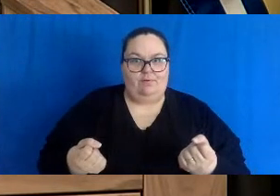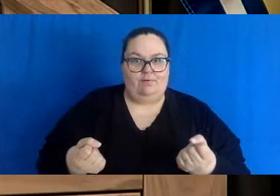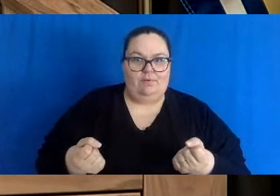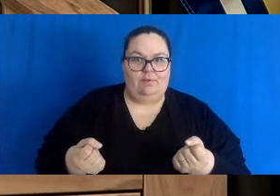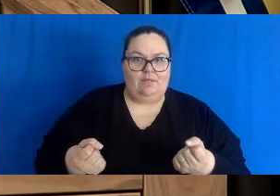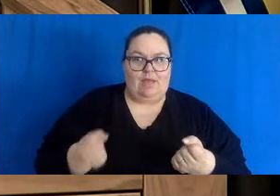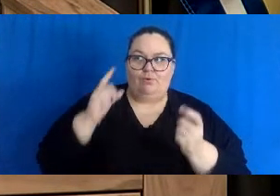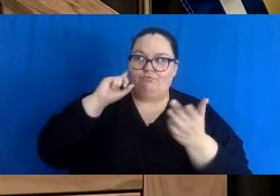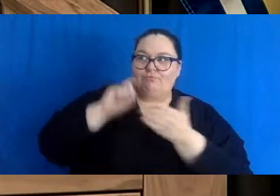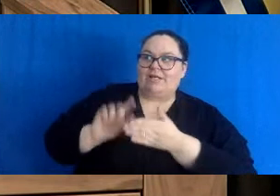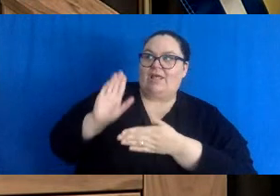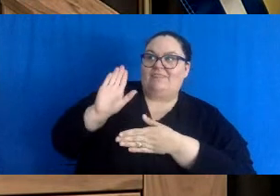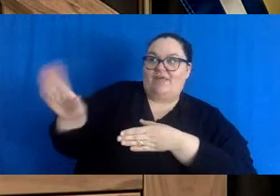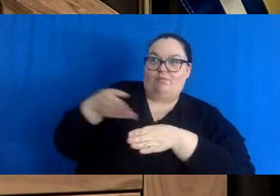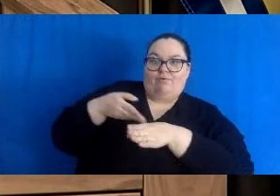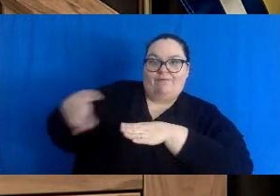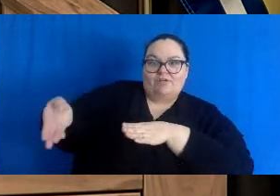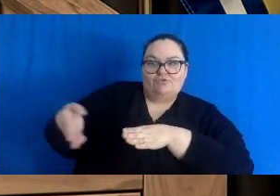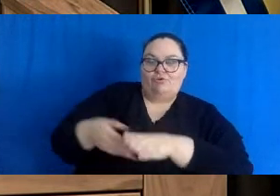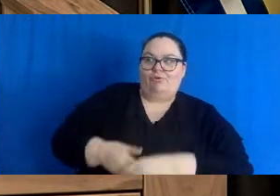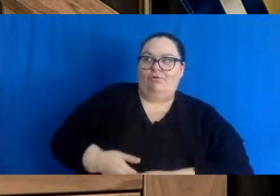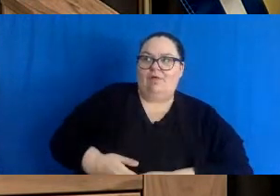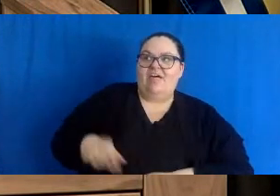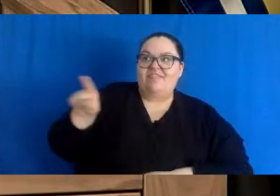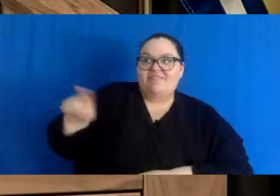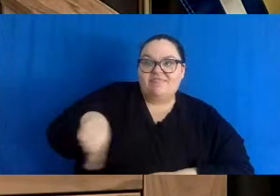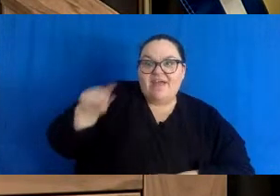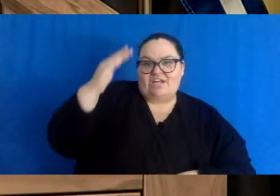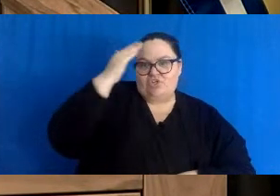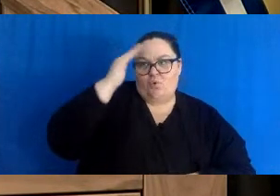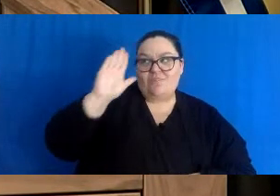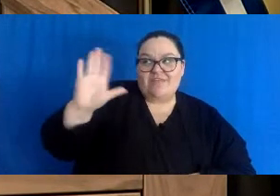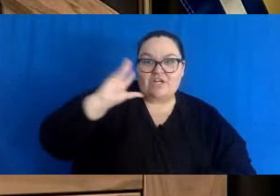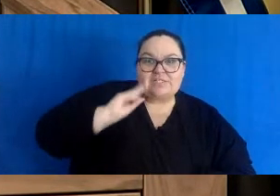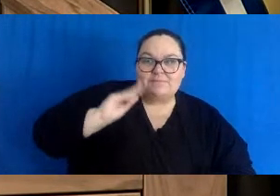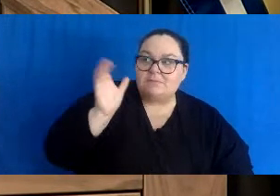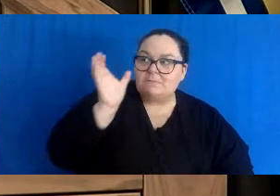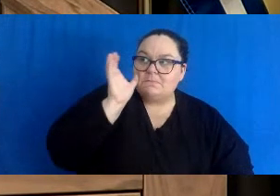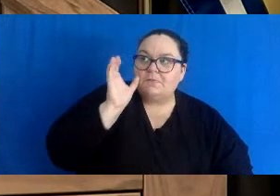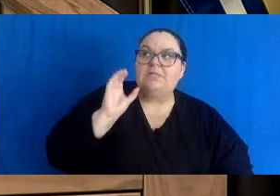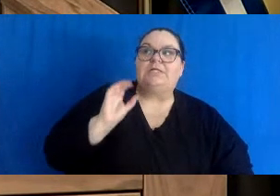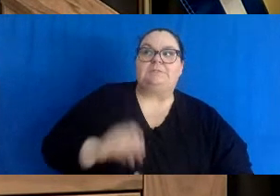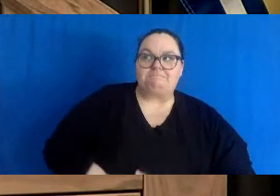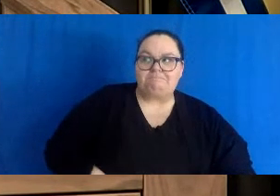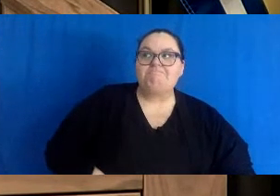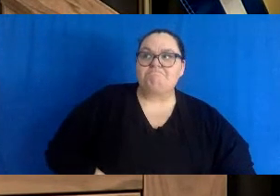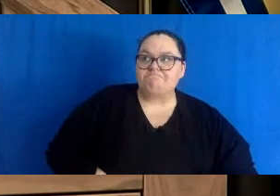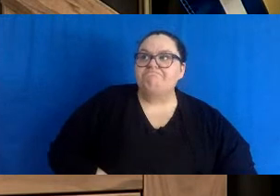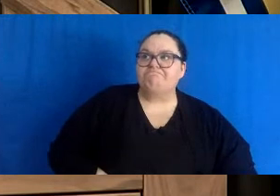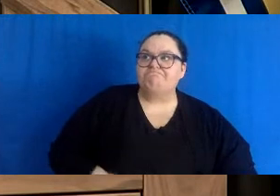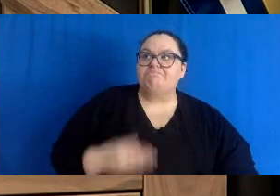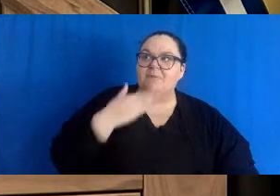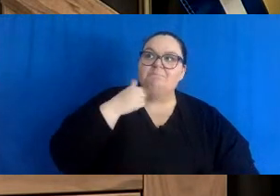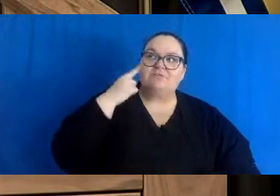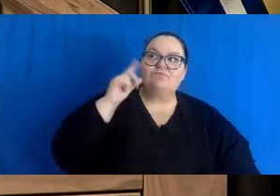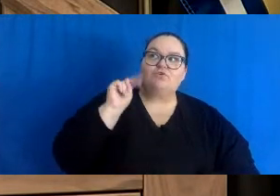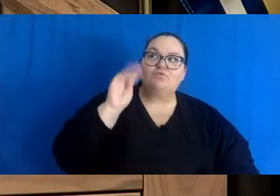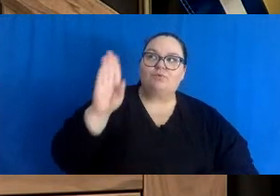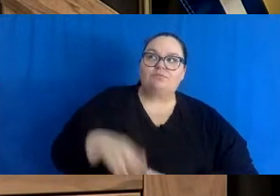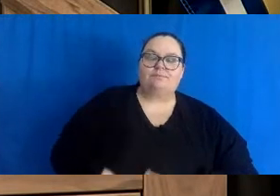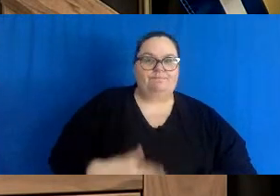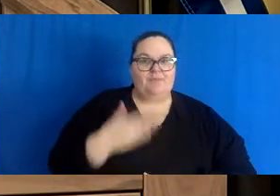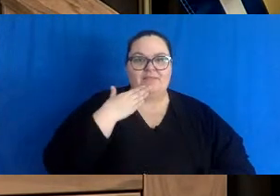professions and their professionalism and their experience in recommending what's necessary for the best outcome. Thank you.